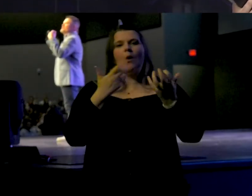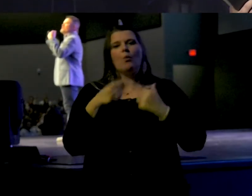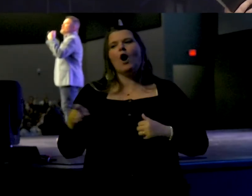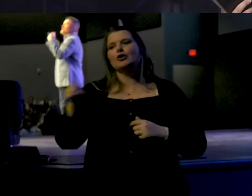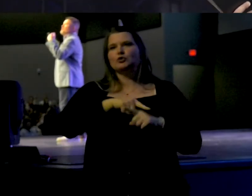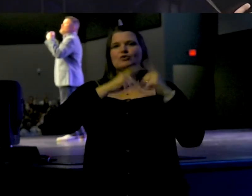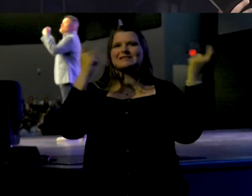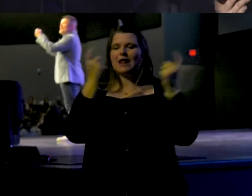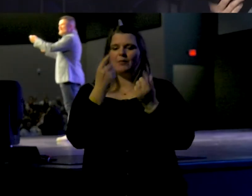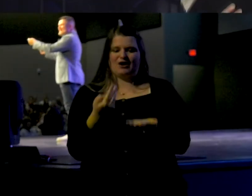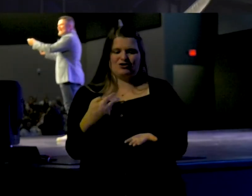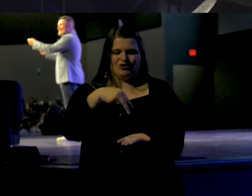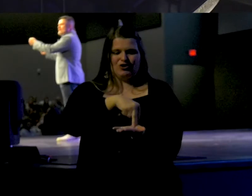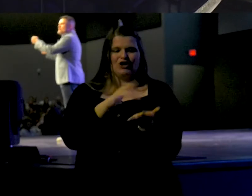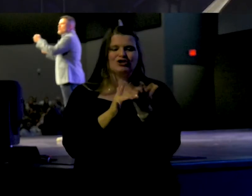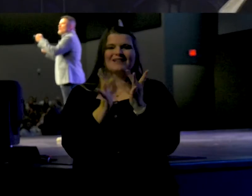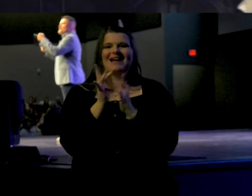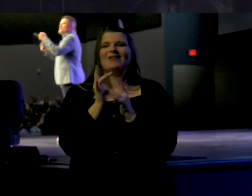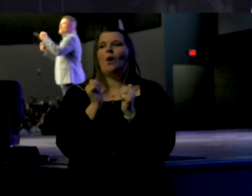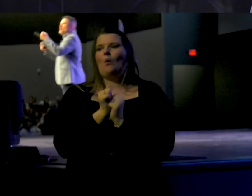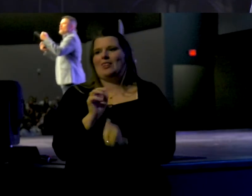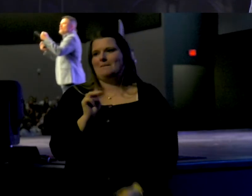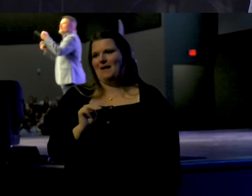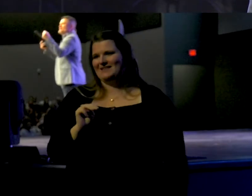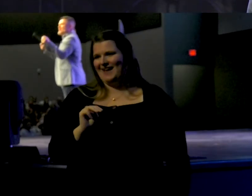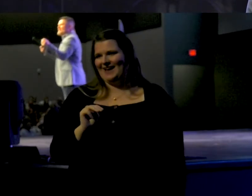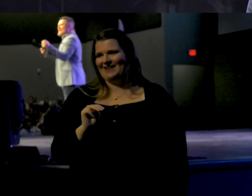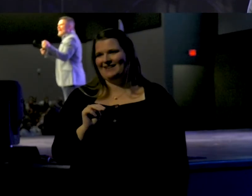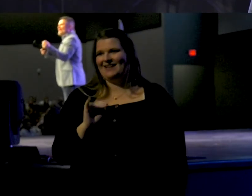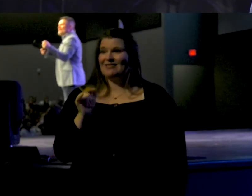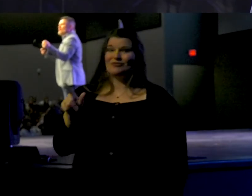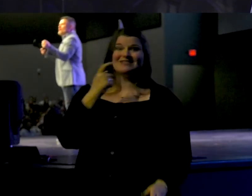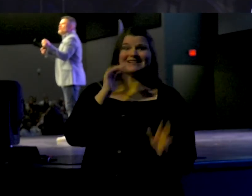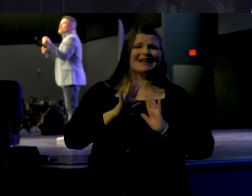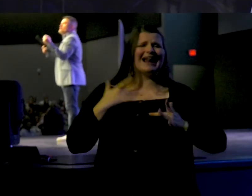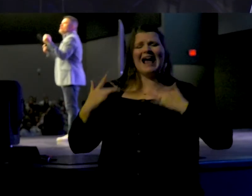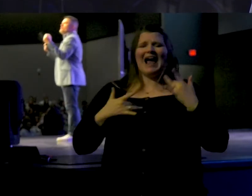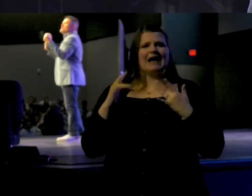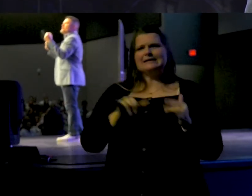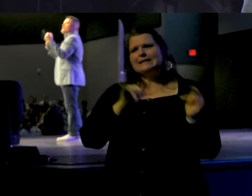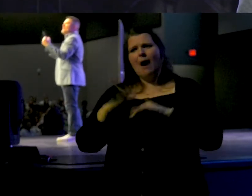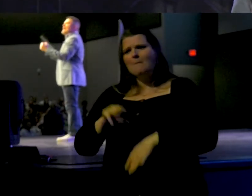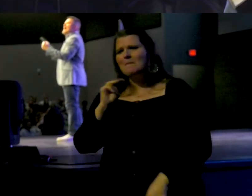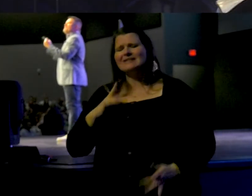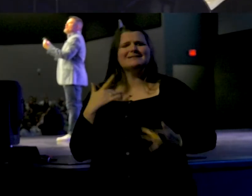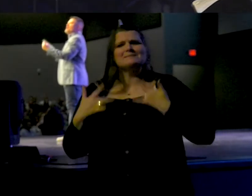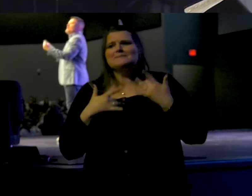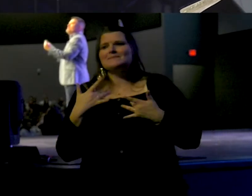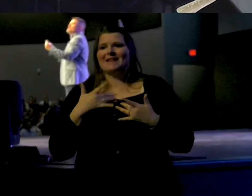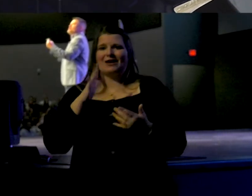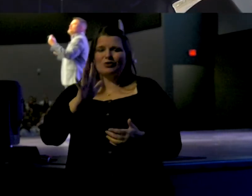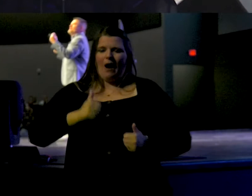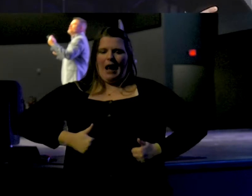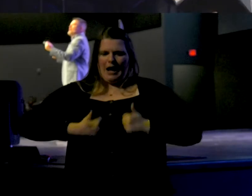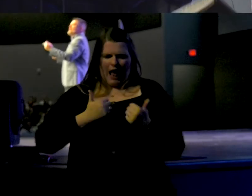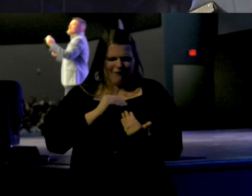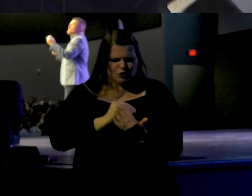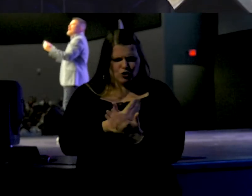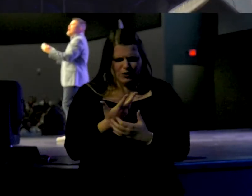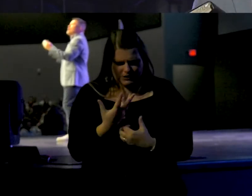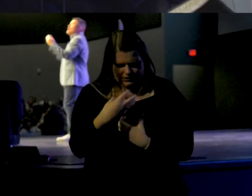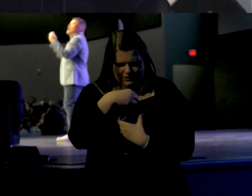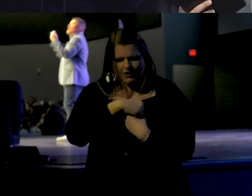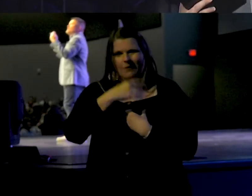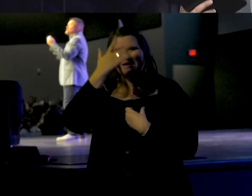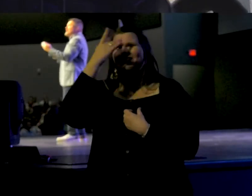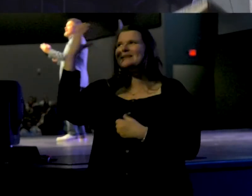resurrection with Monday the way you did on Sunday. The newness of life comes through the indwelling